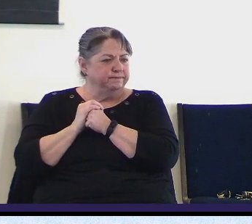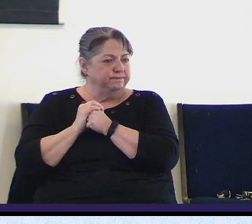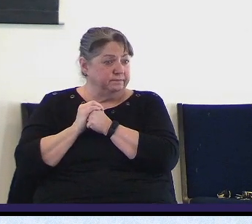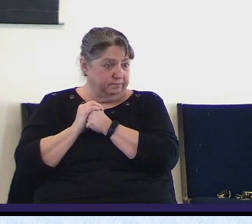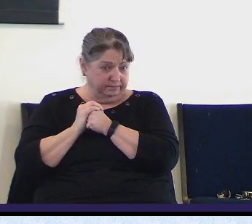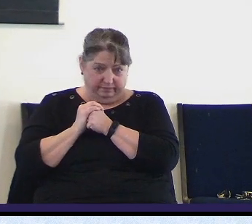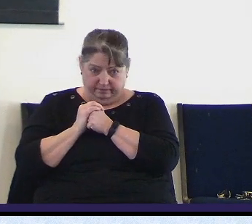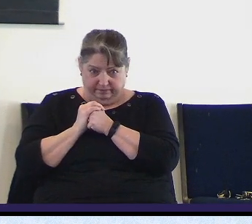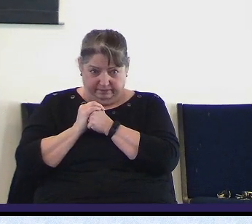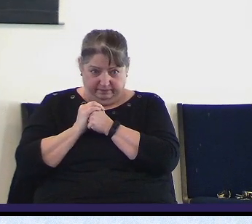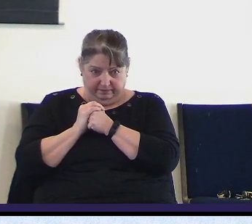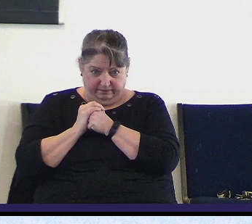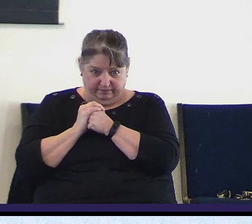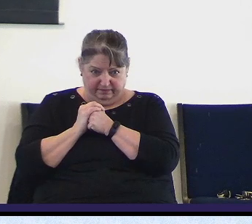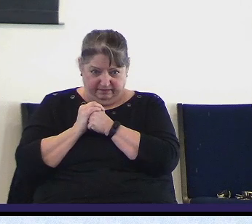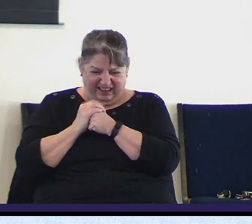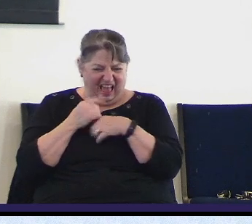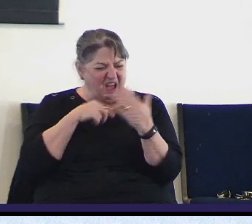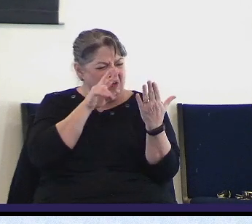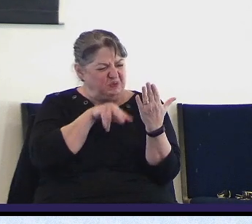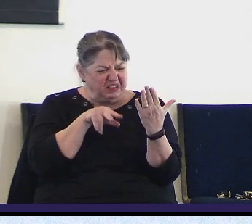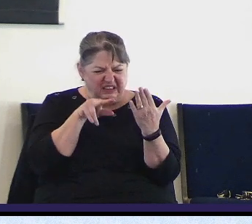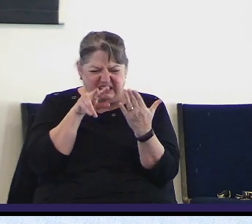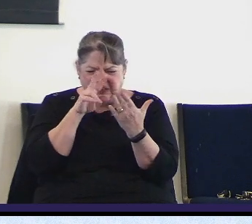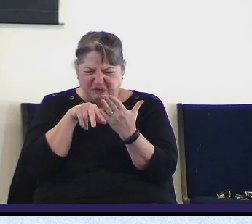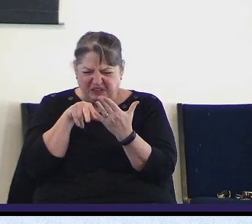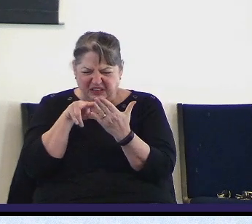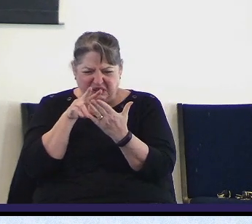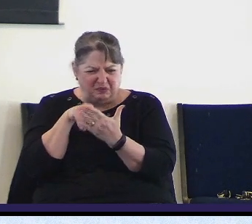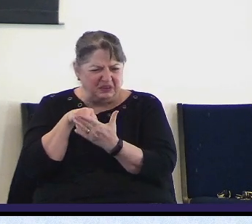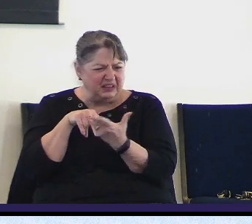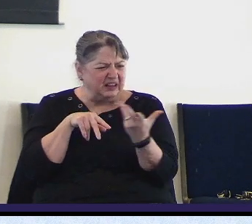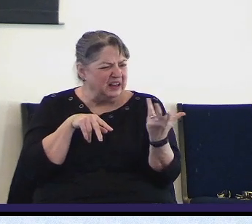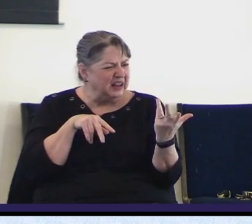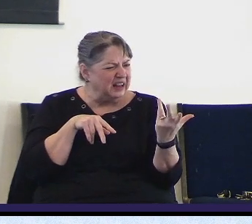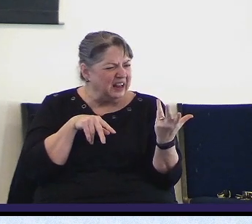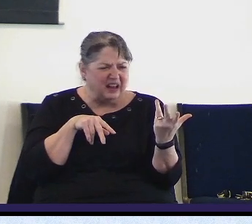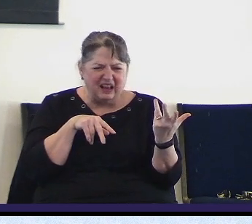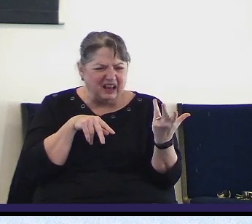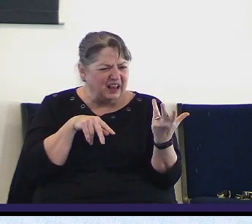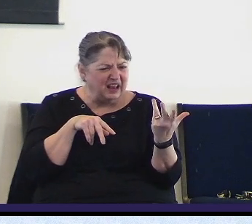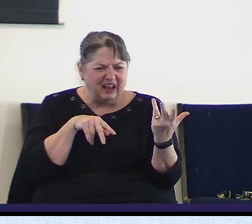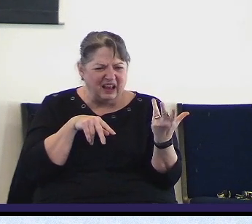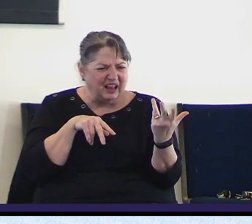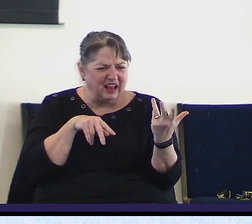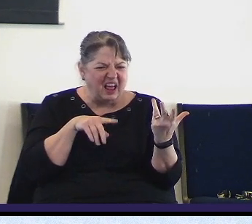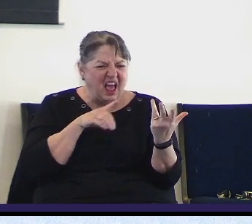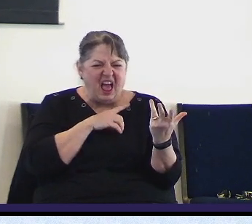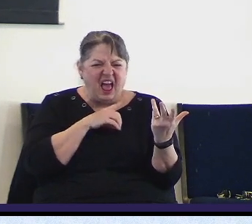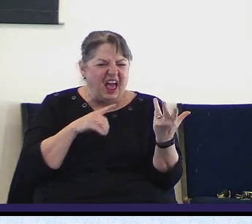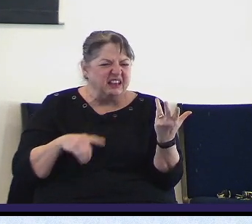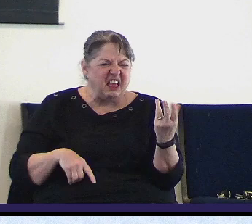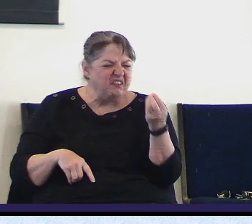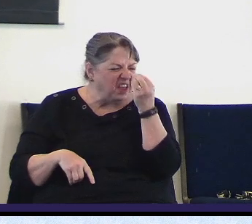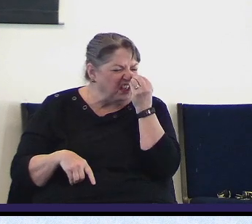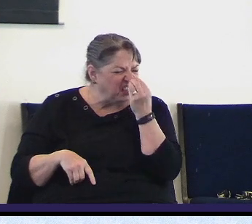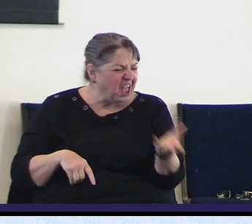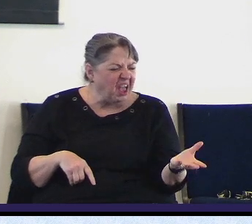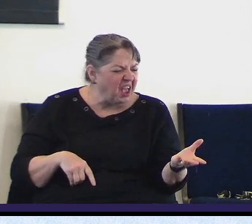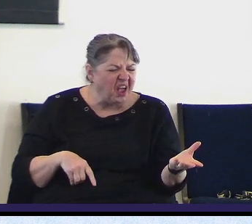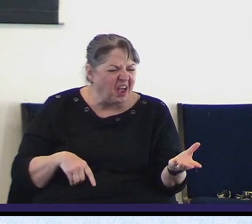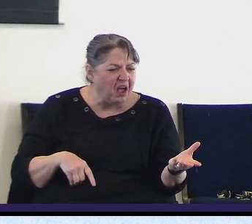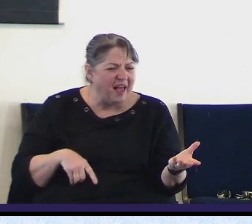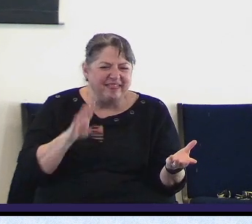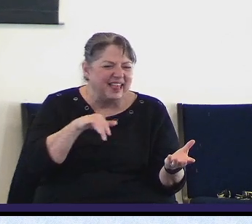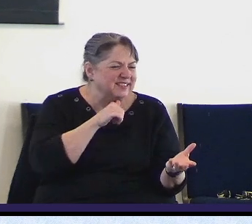and church reading these verses amen David had no heart David was a heartless man he didn't care for people he didn't love people but